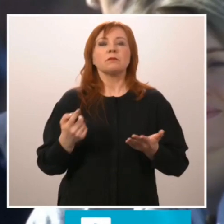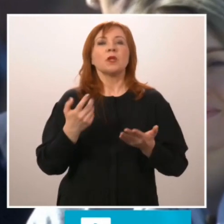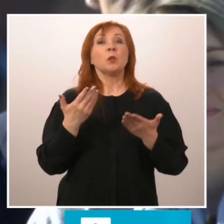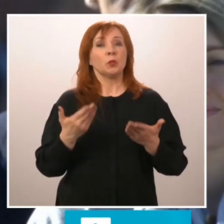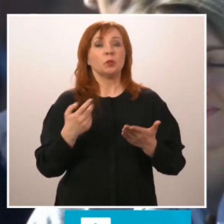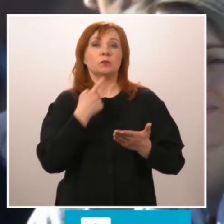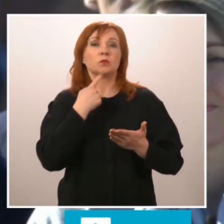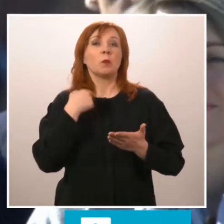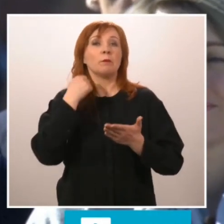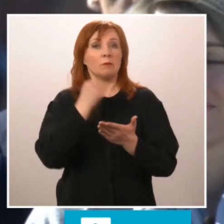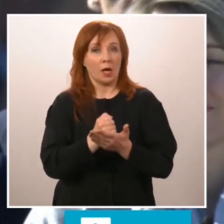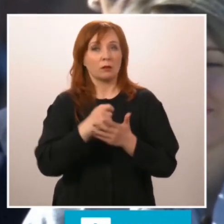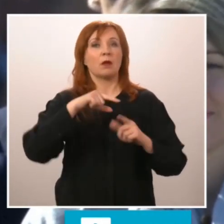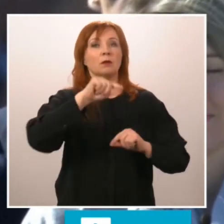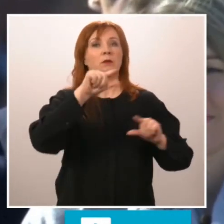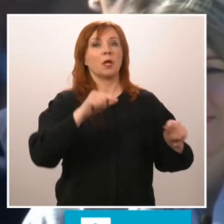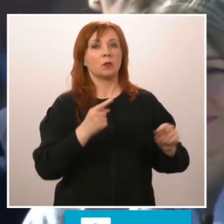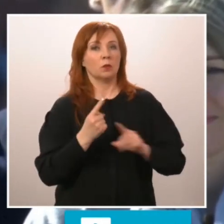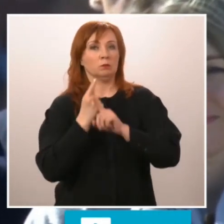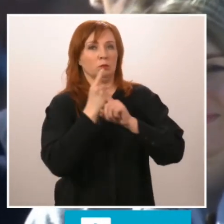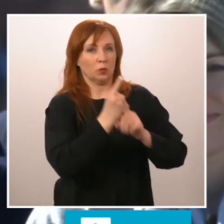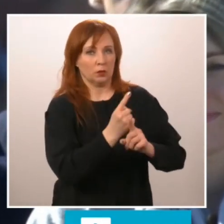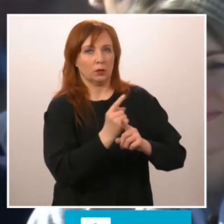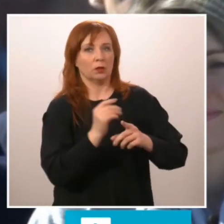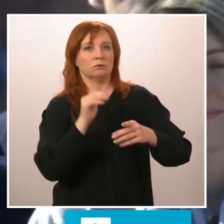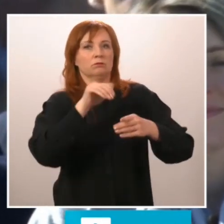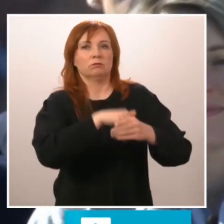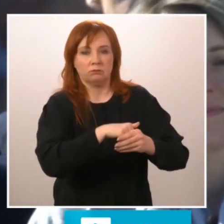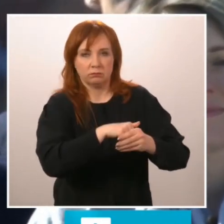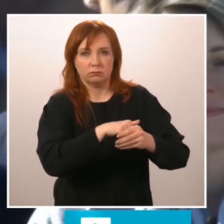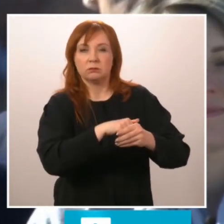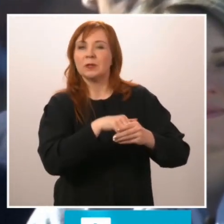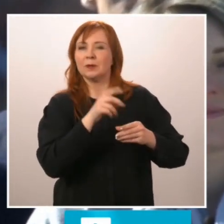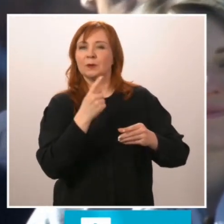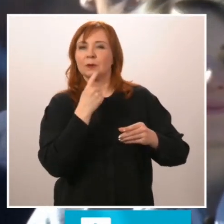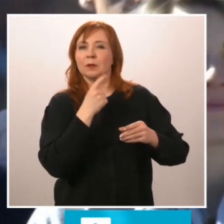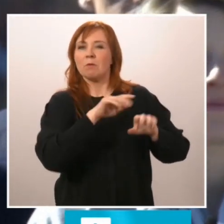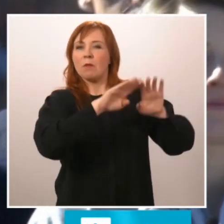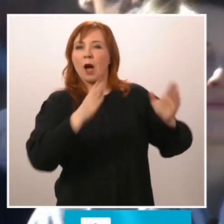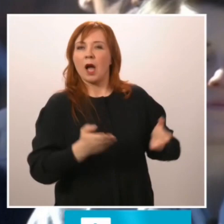NATO and be part of the world's most successful alliance.